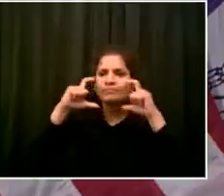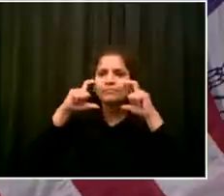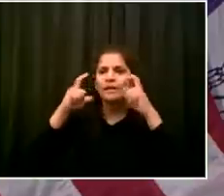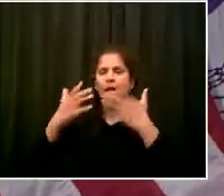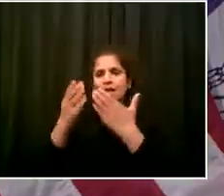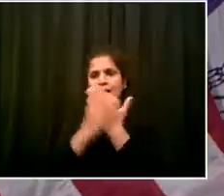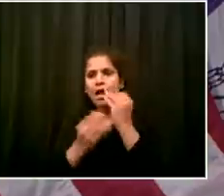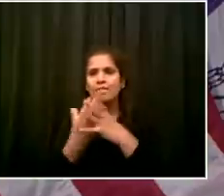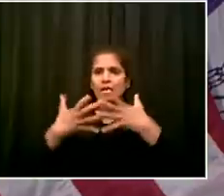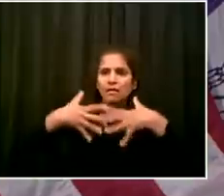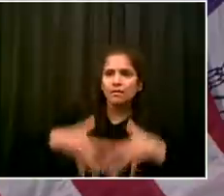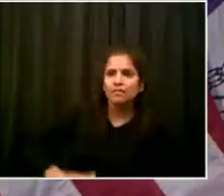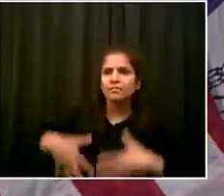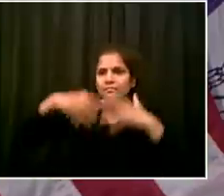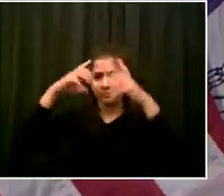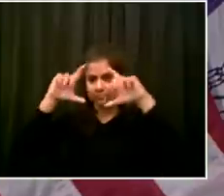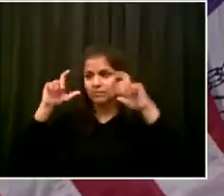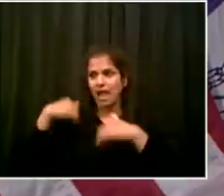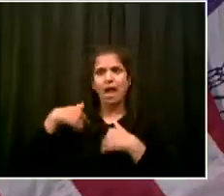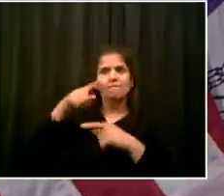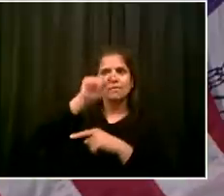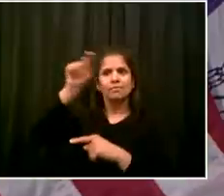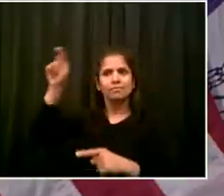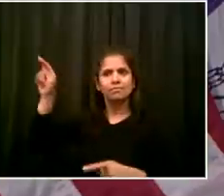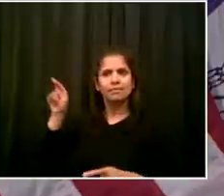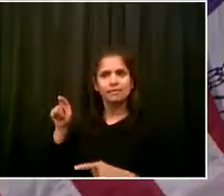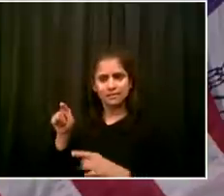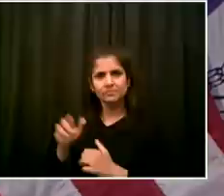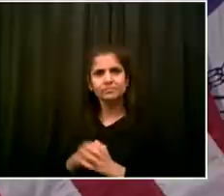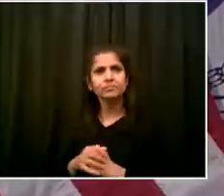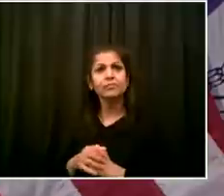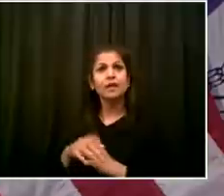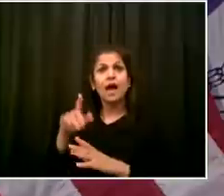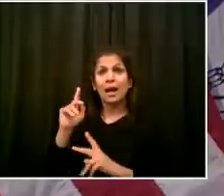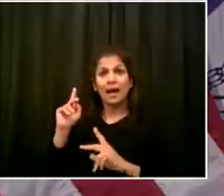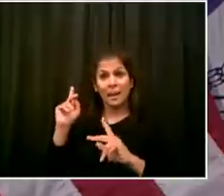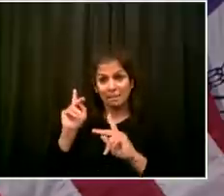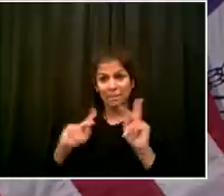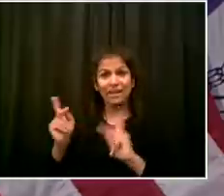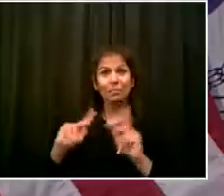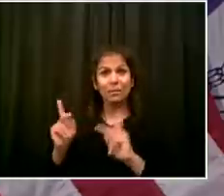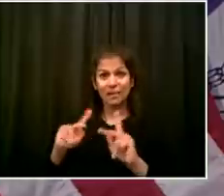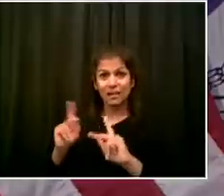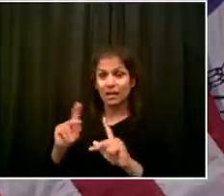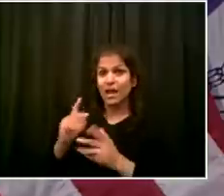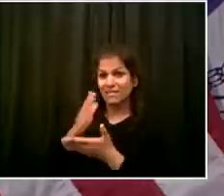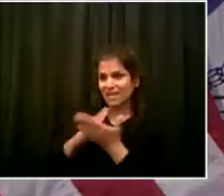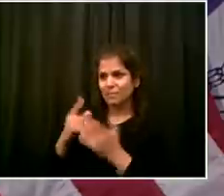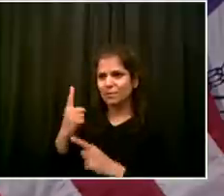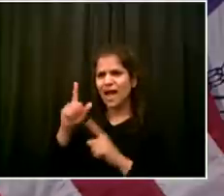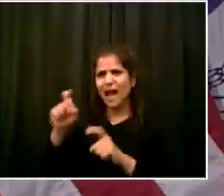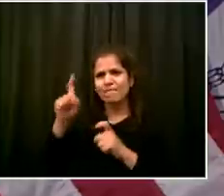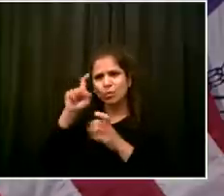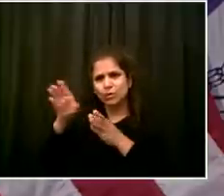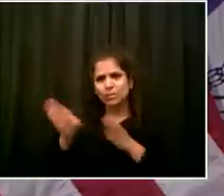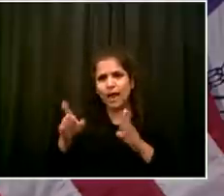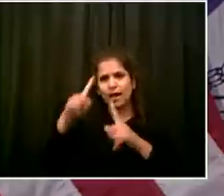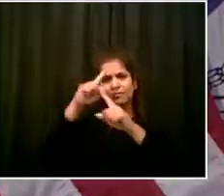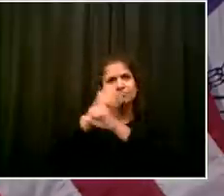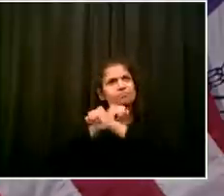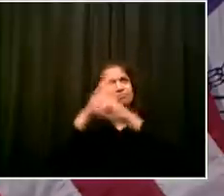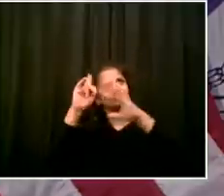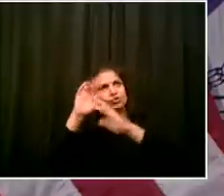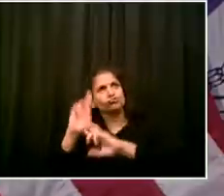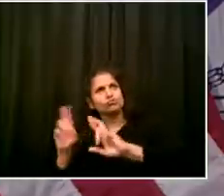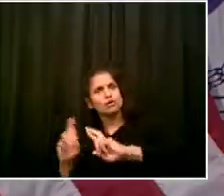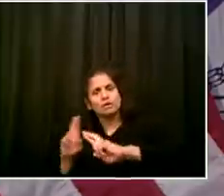workers, that will be smart, that will be careful, and figuring out what their responsibilities are. A tremendous sense of responsibility I'm getting from the